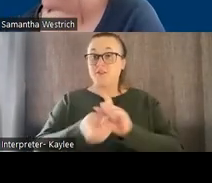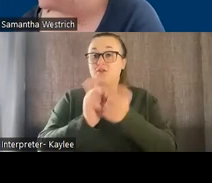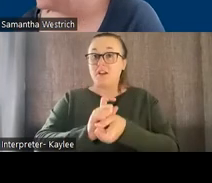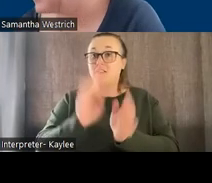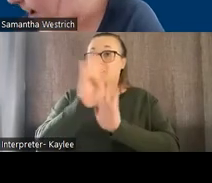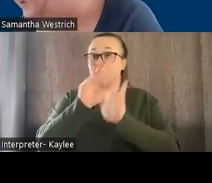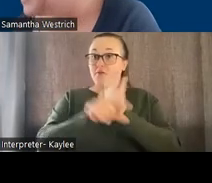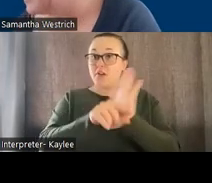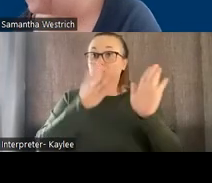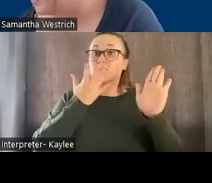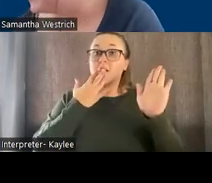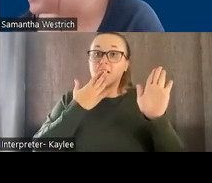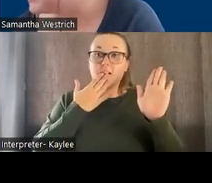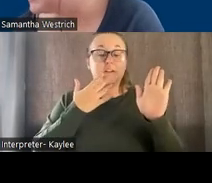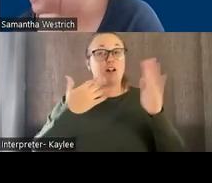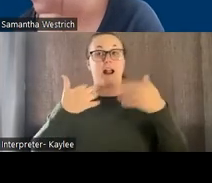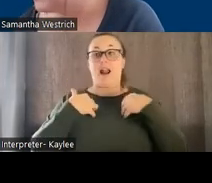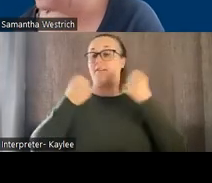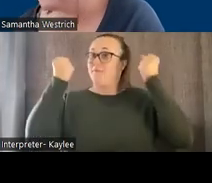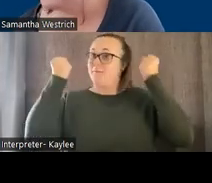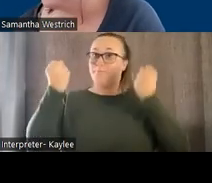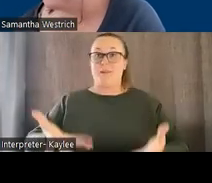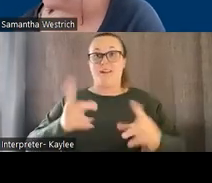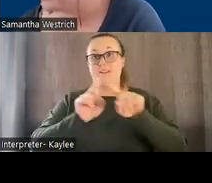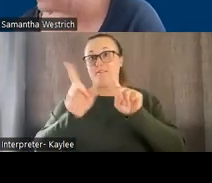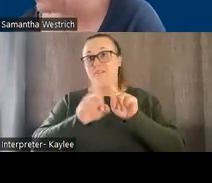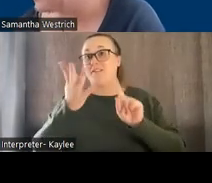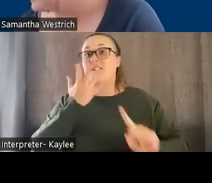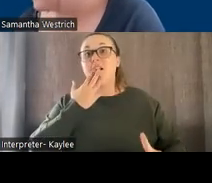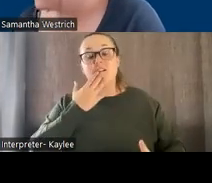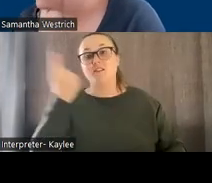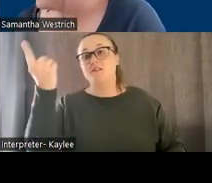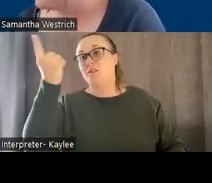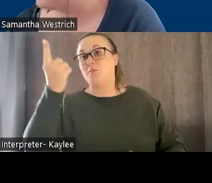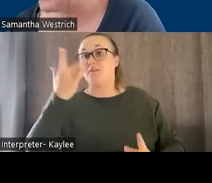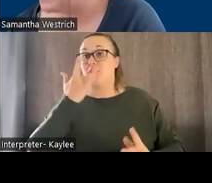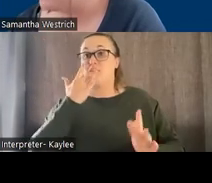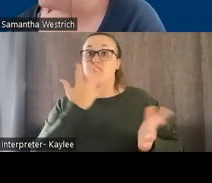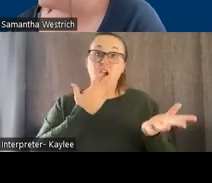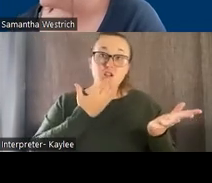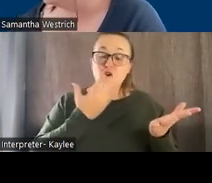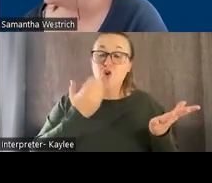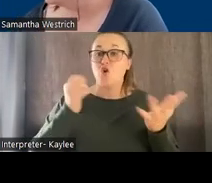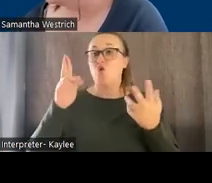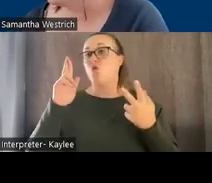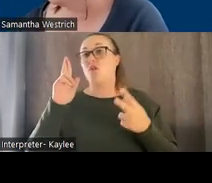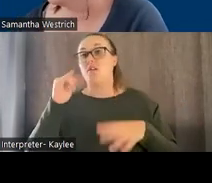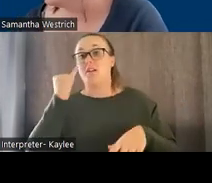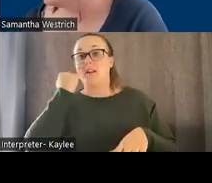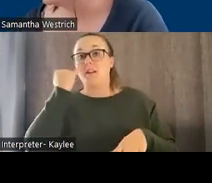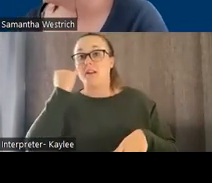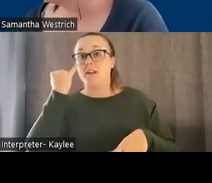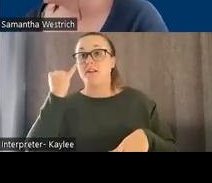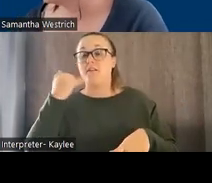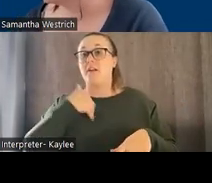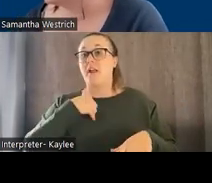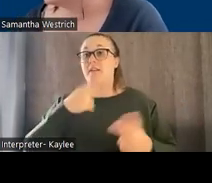have tons of options. So you could do somebody's favorite color, or if they have, you know, cortical visual